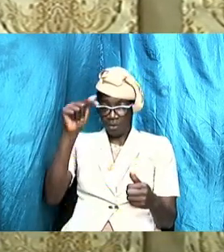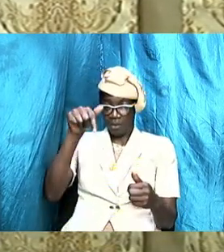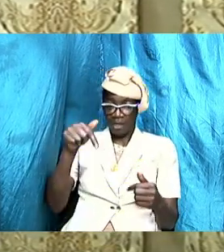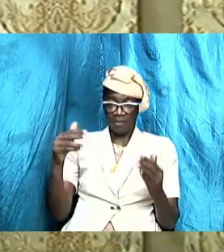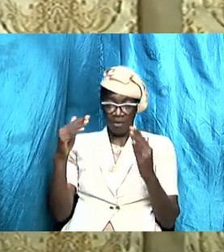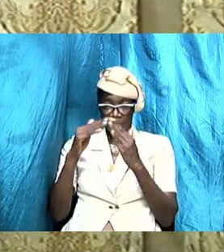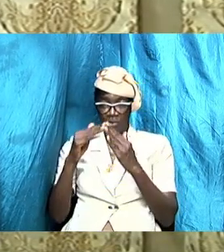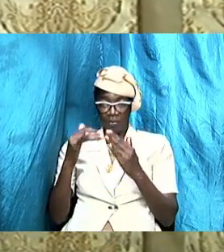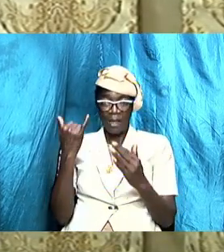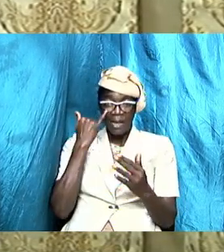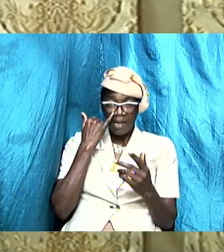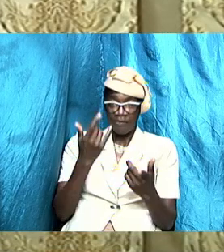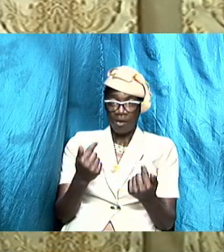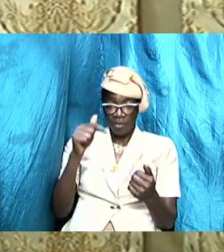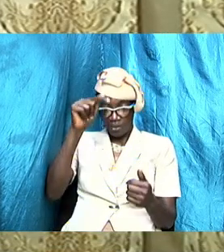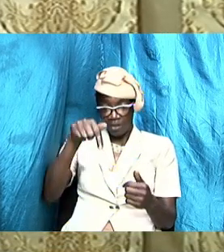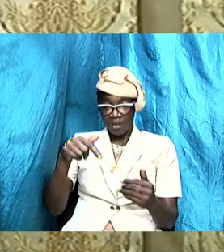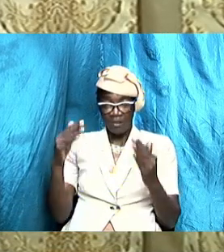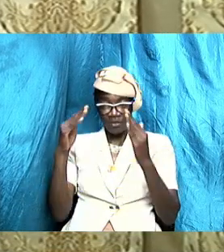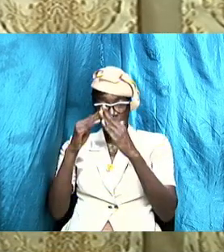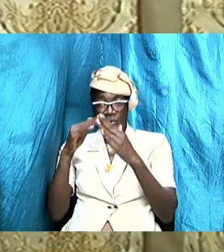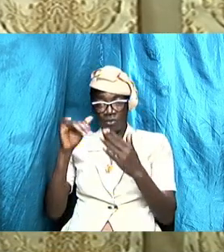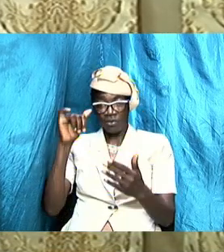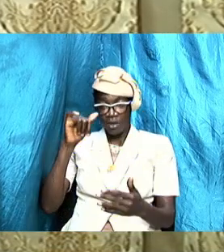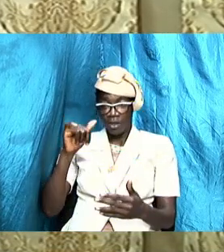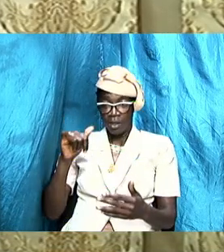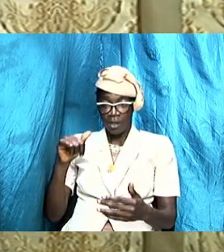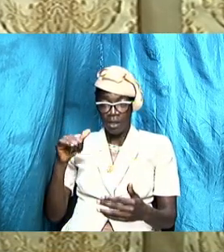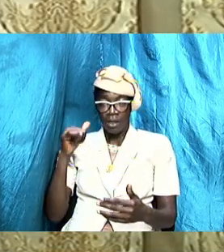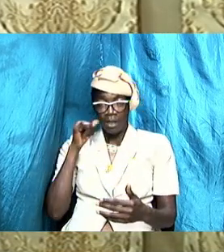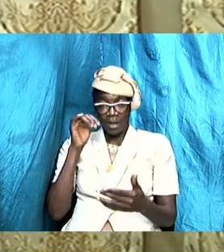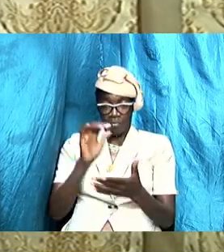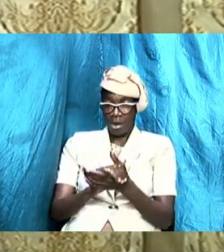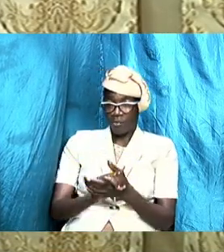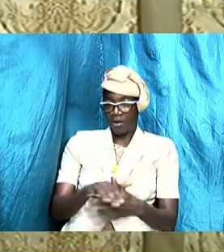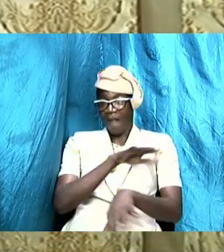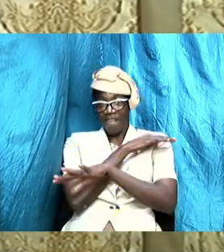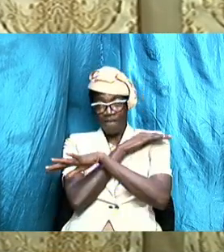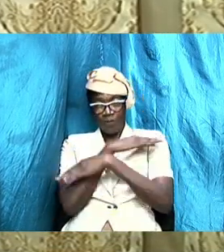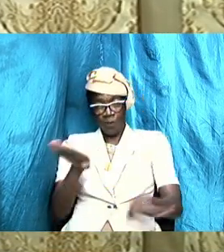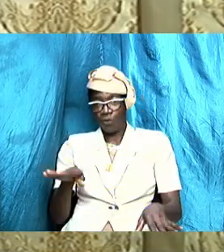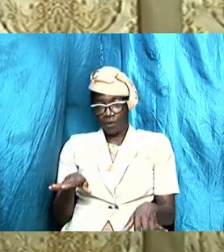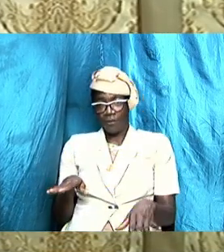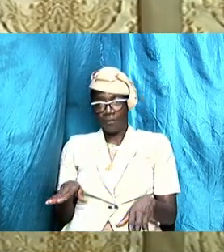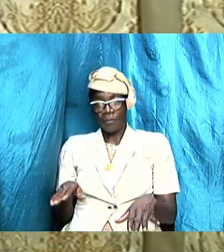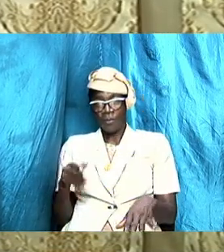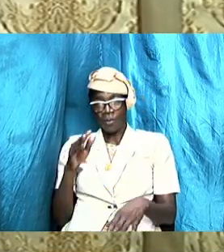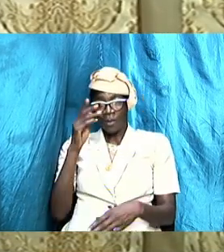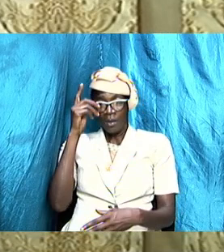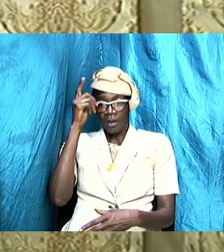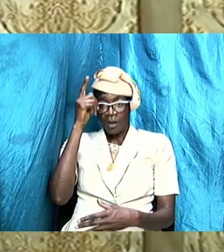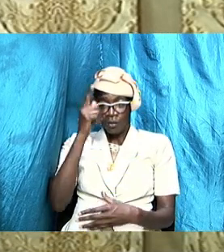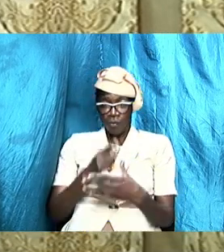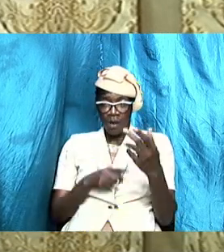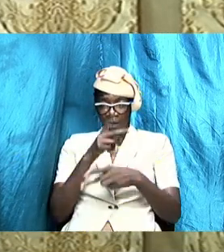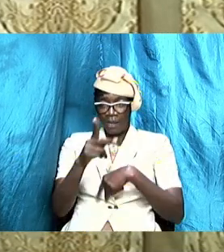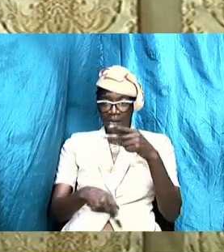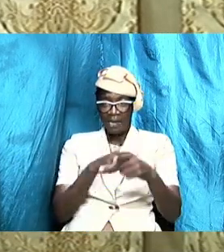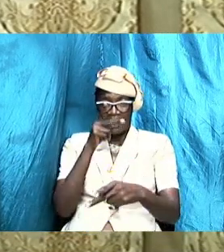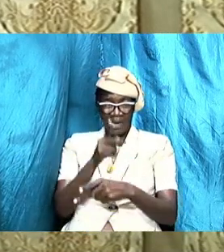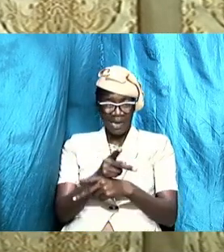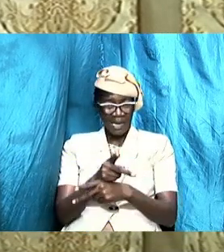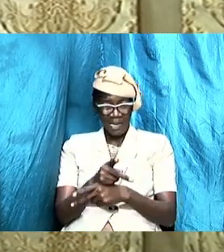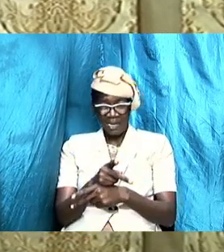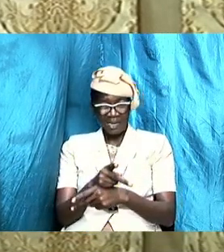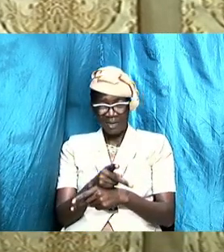and if they come to this house that is it this thing is dissolved what kind of standard are we setting in our